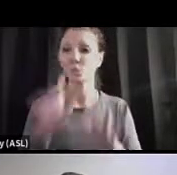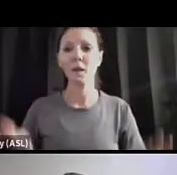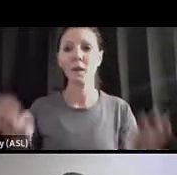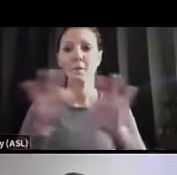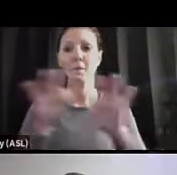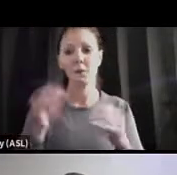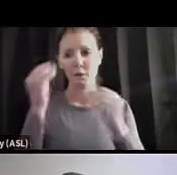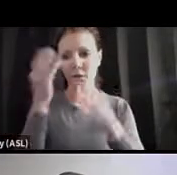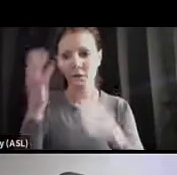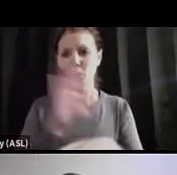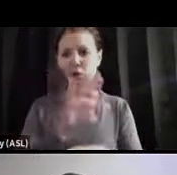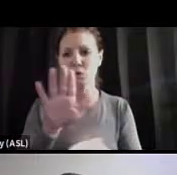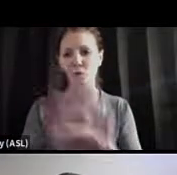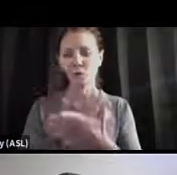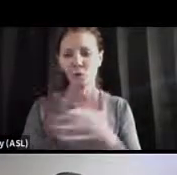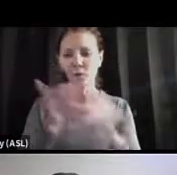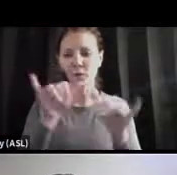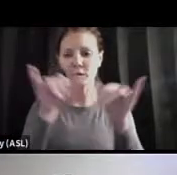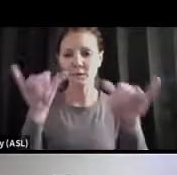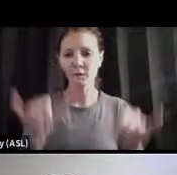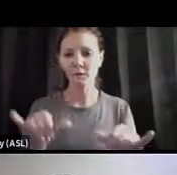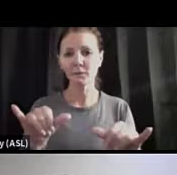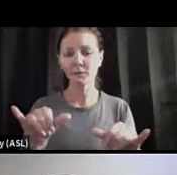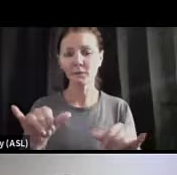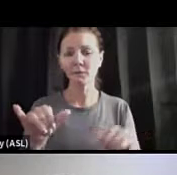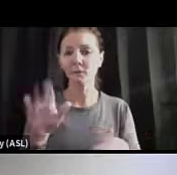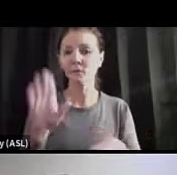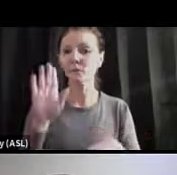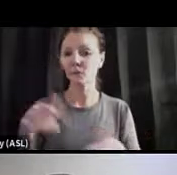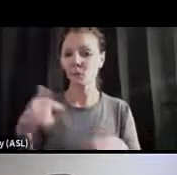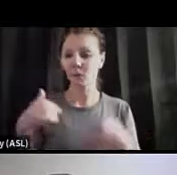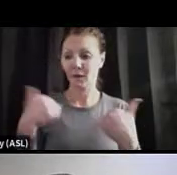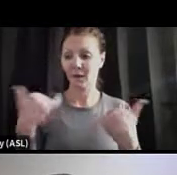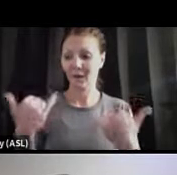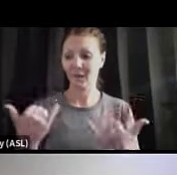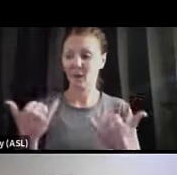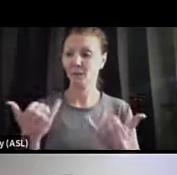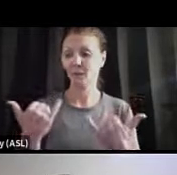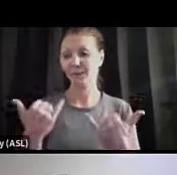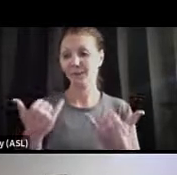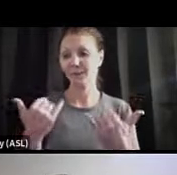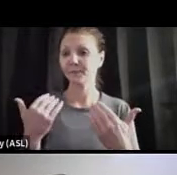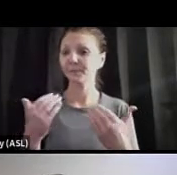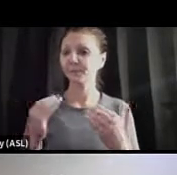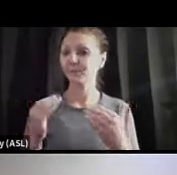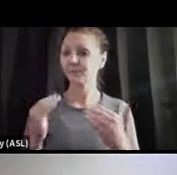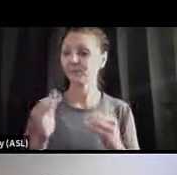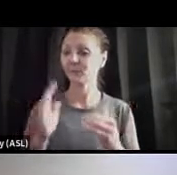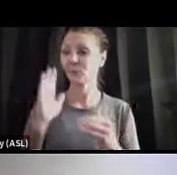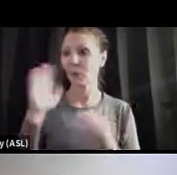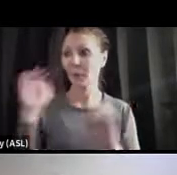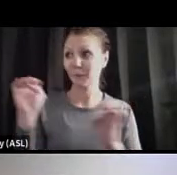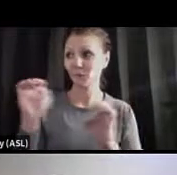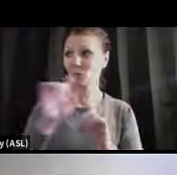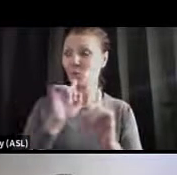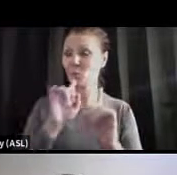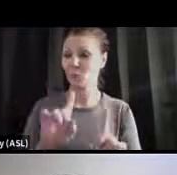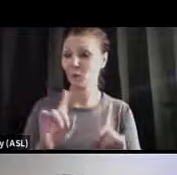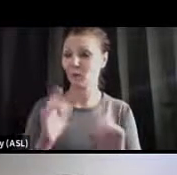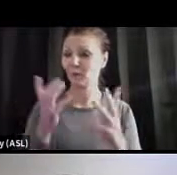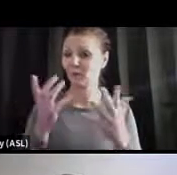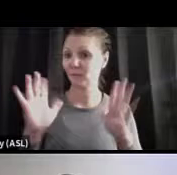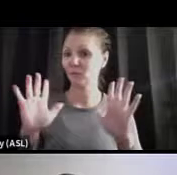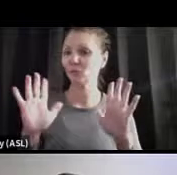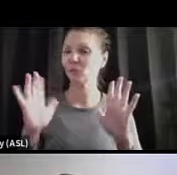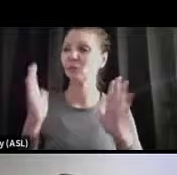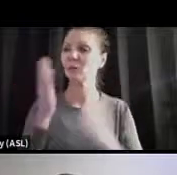because as we've sort of moved beyond the initial emergency orders, many school districts have